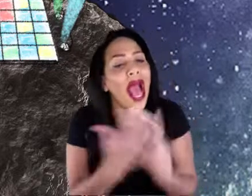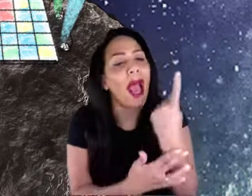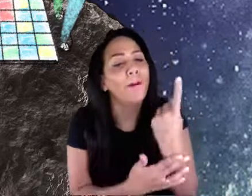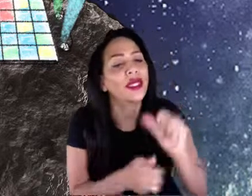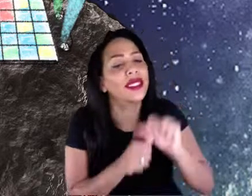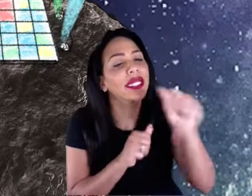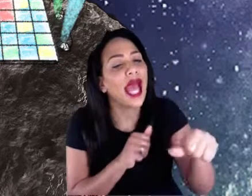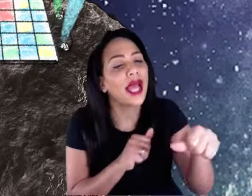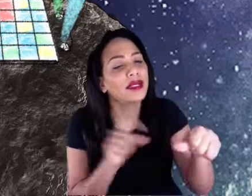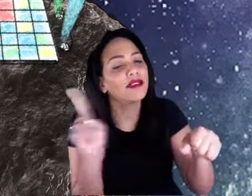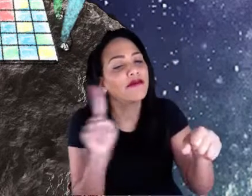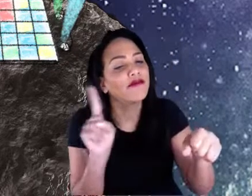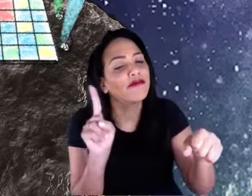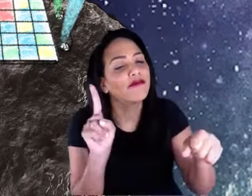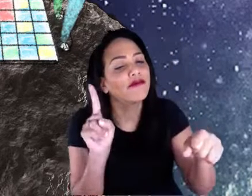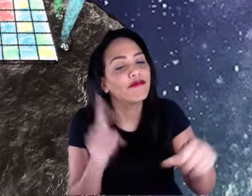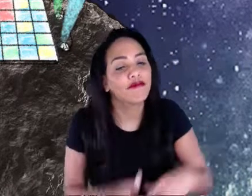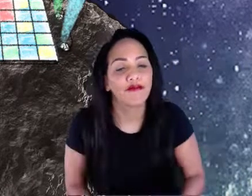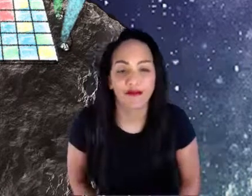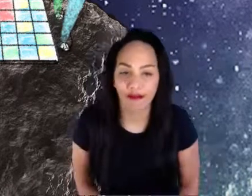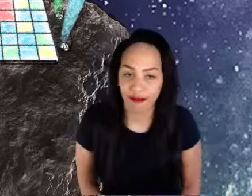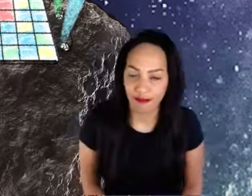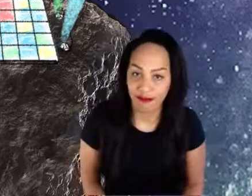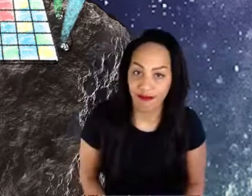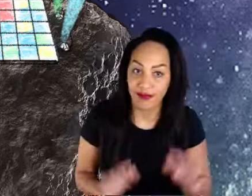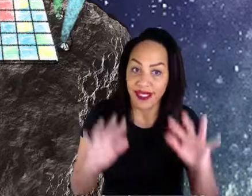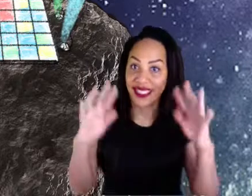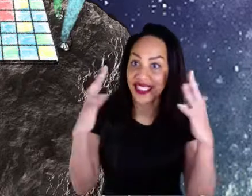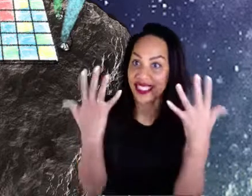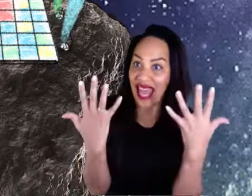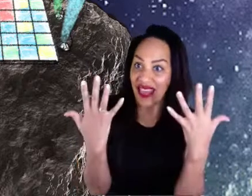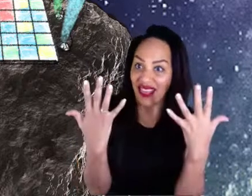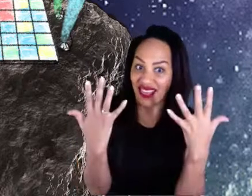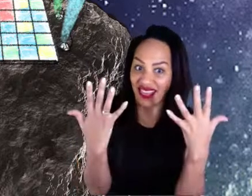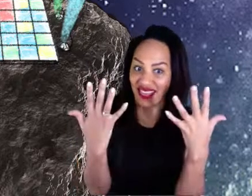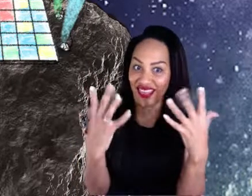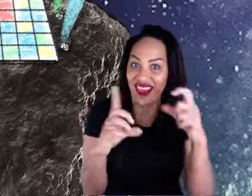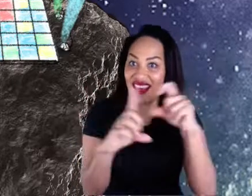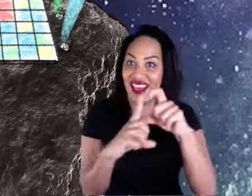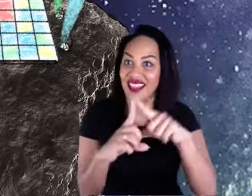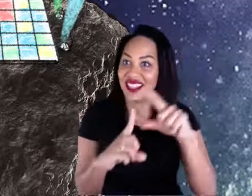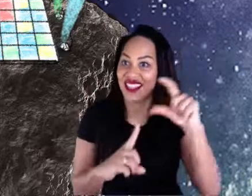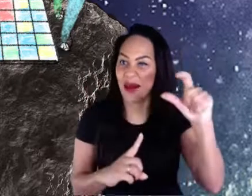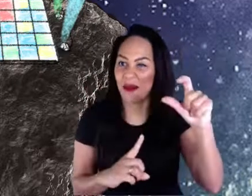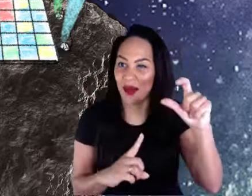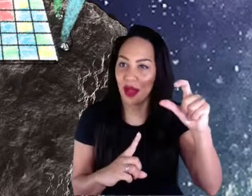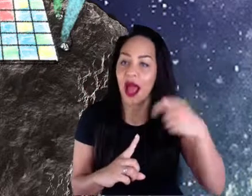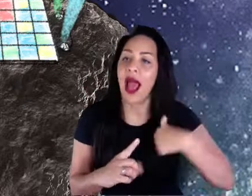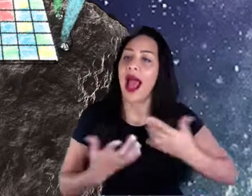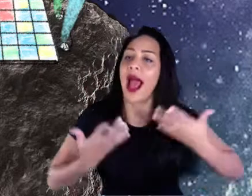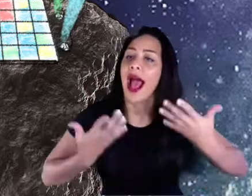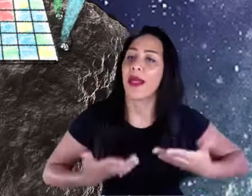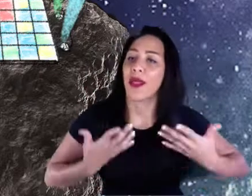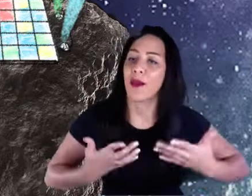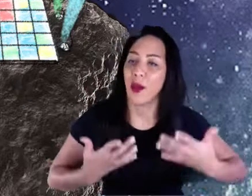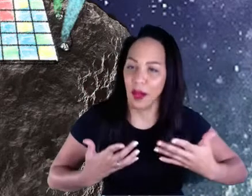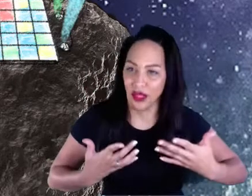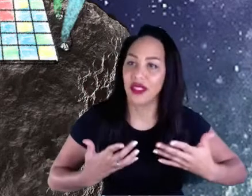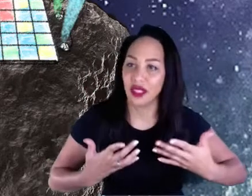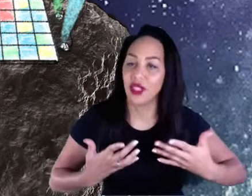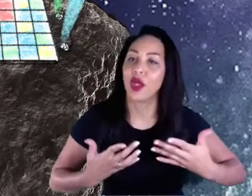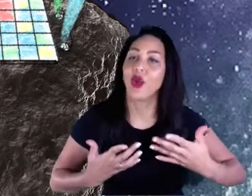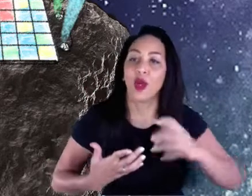What happens next? So on the 10th of December, so we're about to fill now the final kind of two theatre shows.